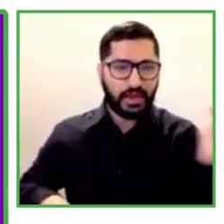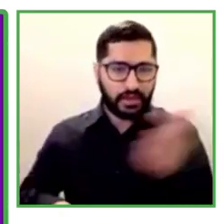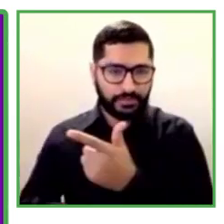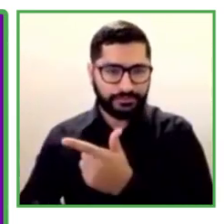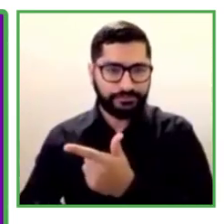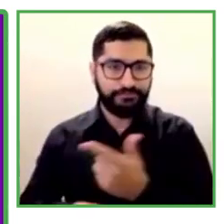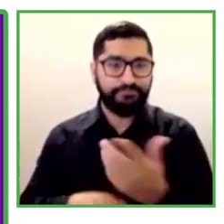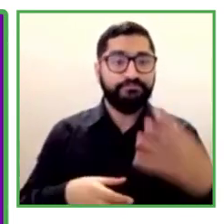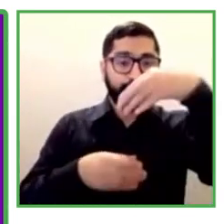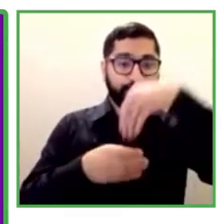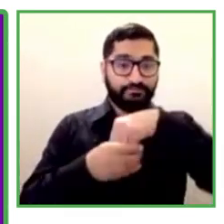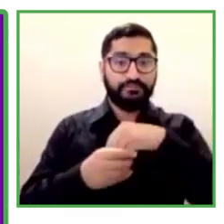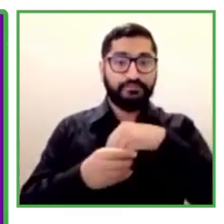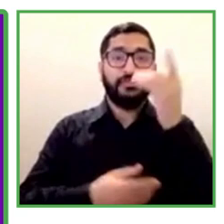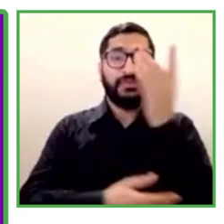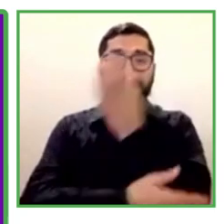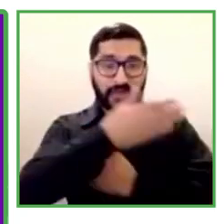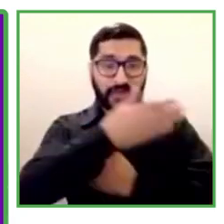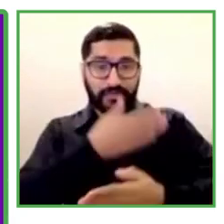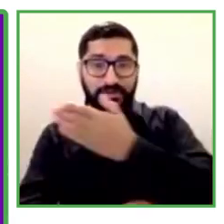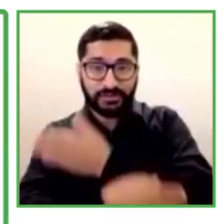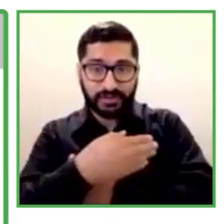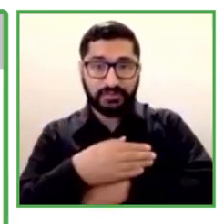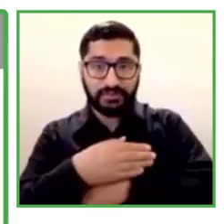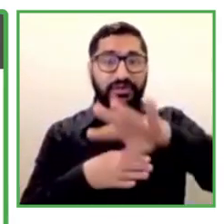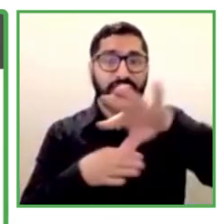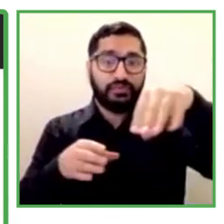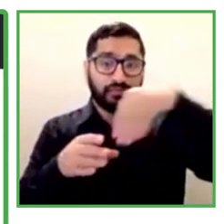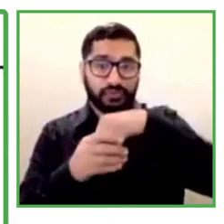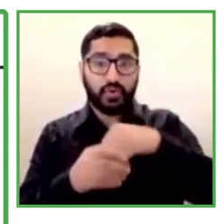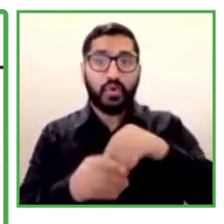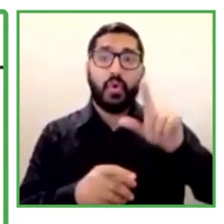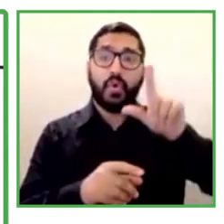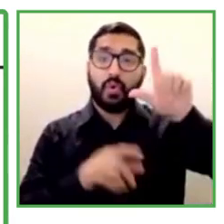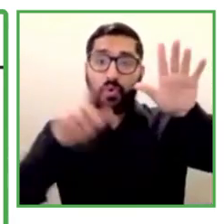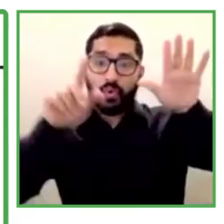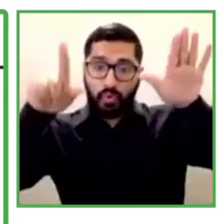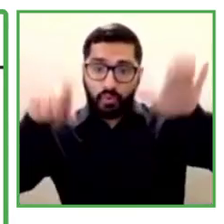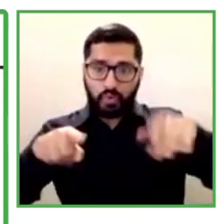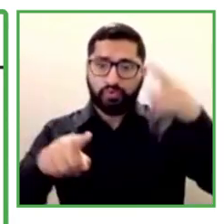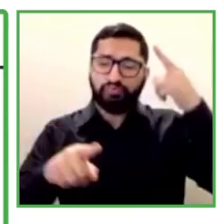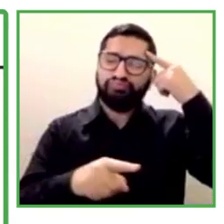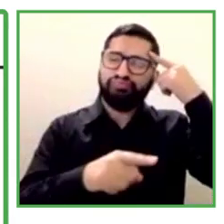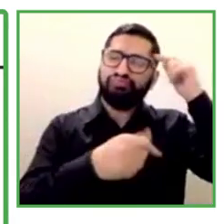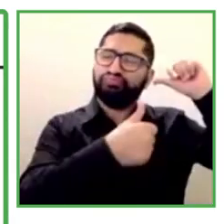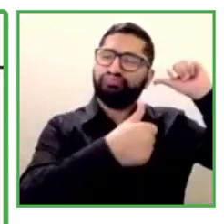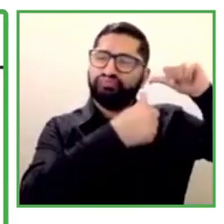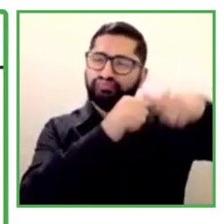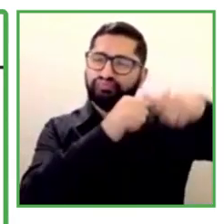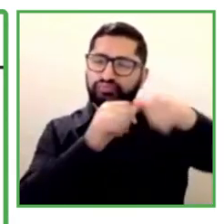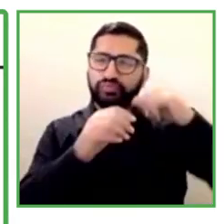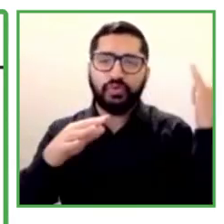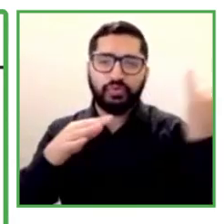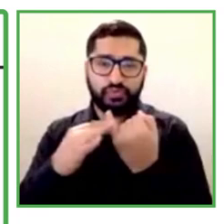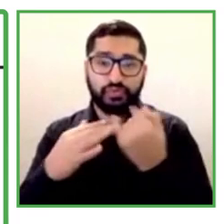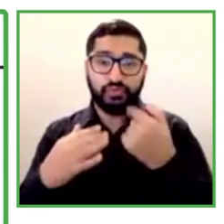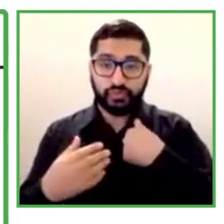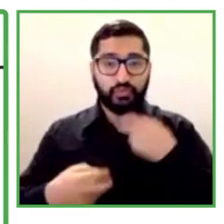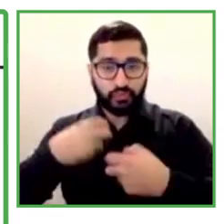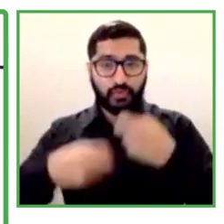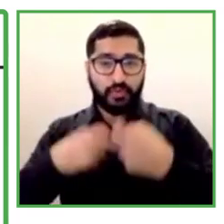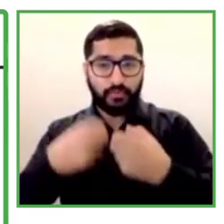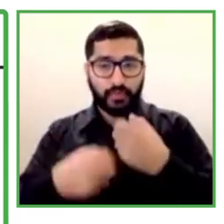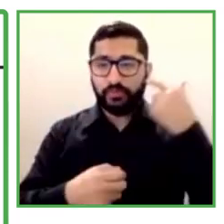All diversity with disabilities. During July, are going to celebrate the month of diversity. I started with a hearing problem